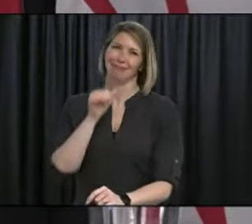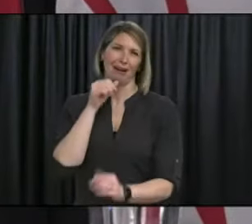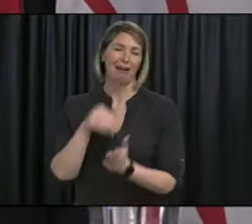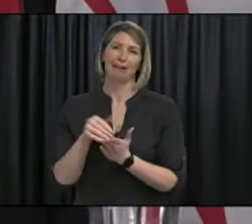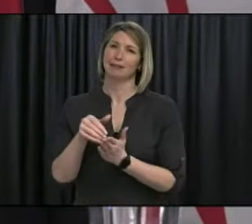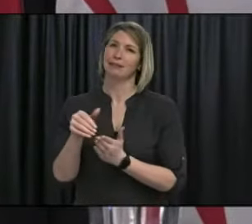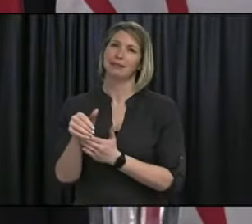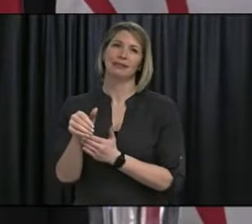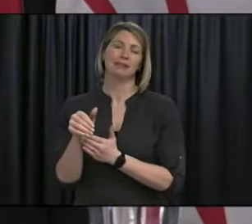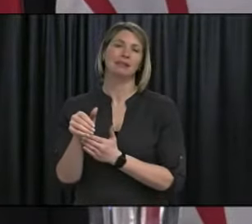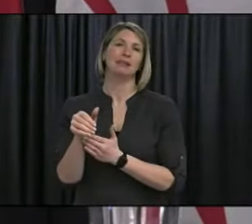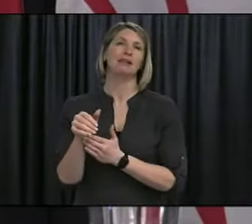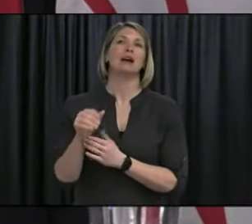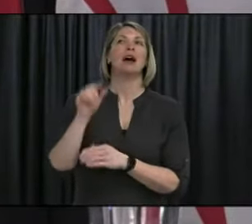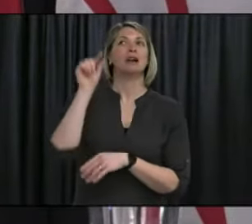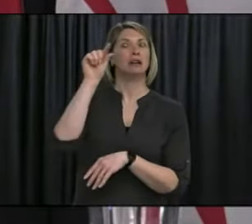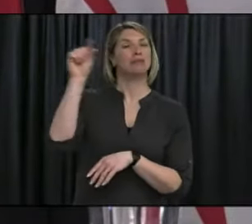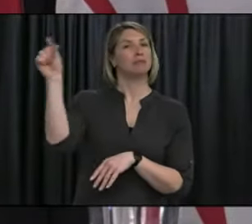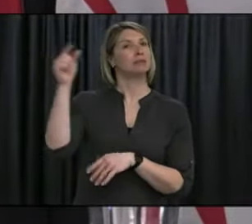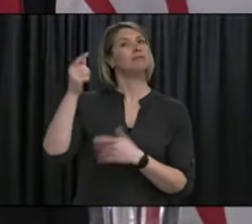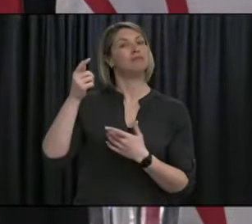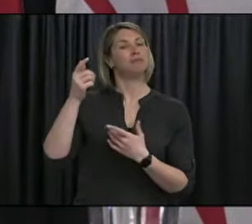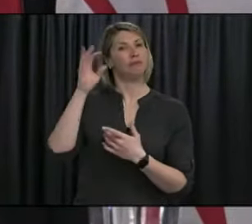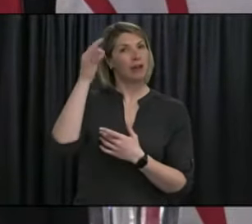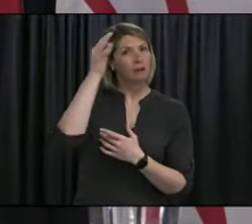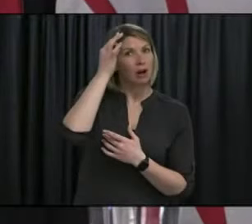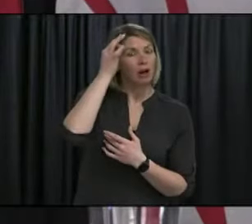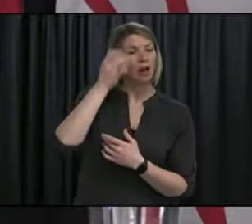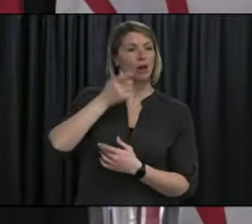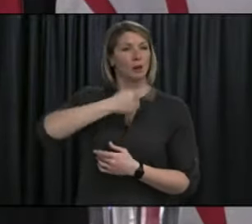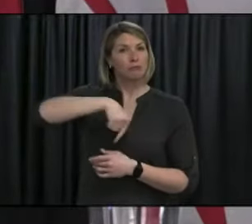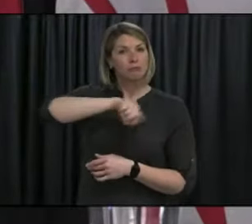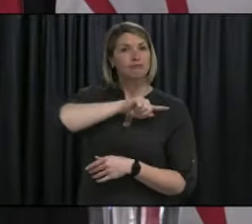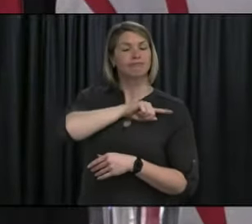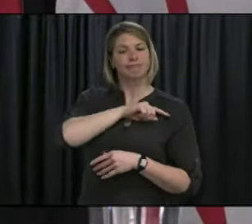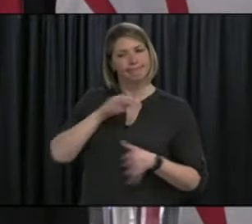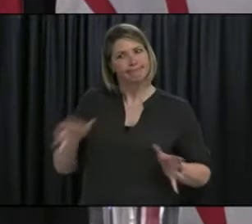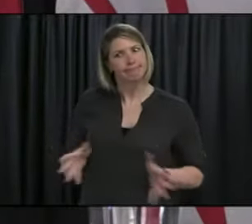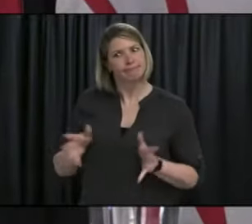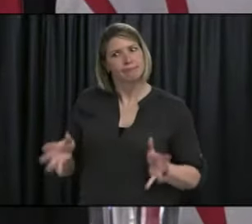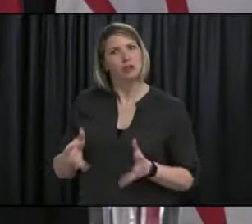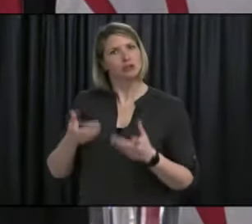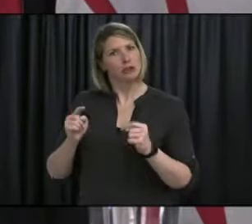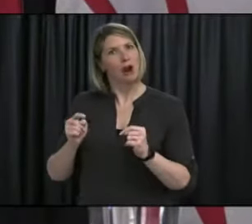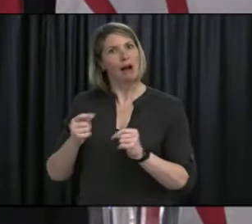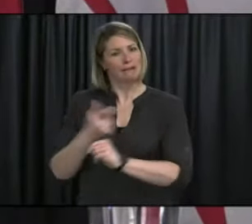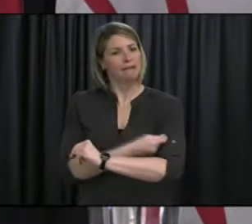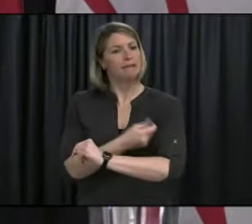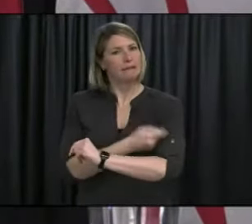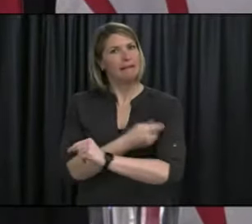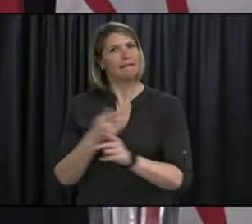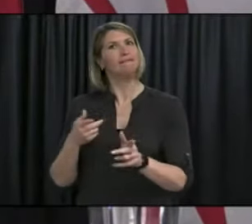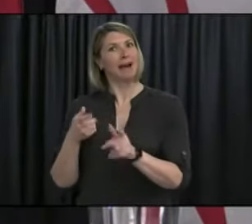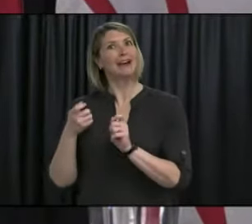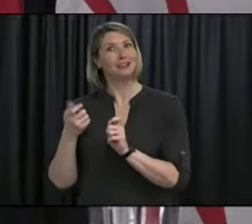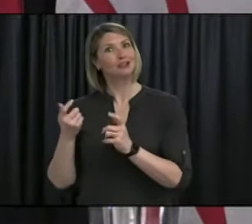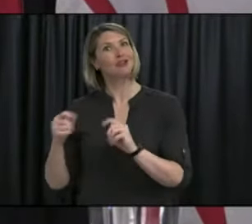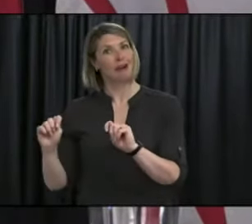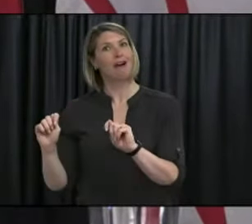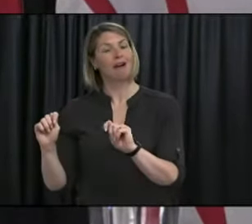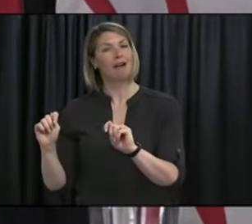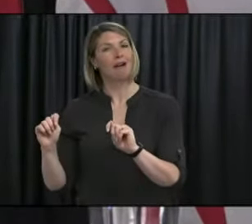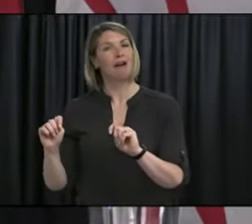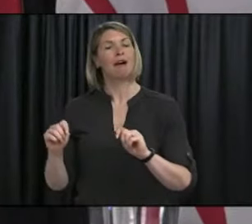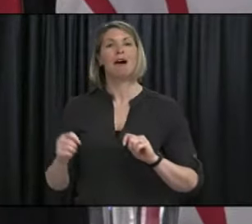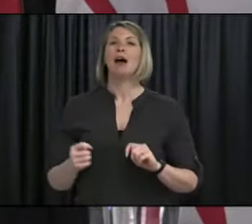people get vaccinated as quickly as possible and we are getting there too. But as we have said many times, we must continue to learn